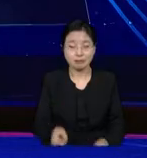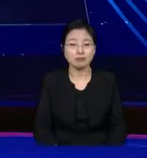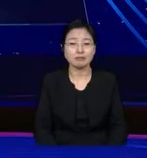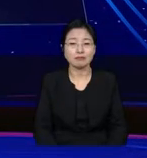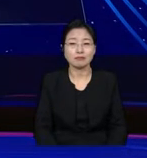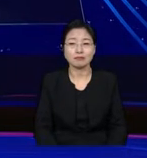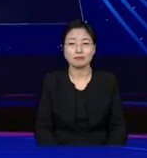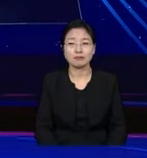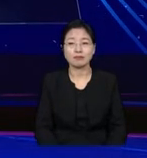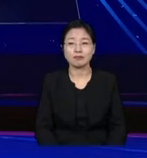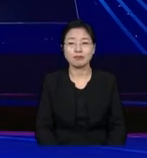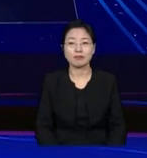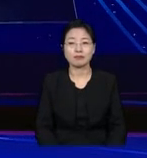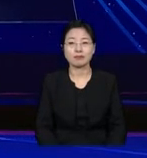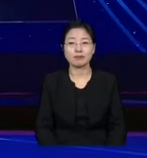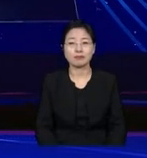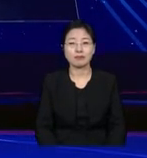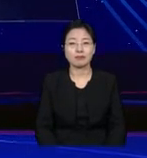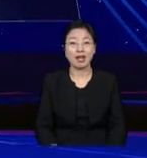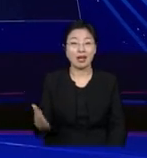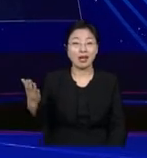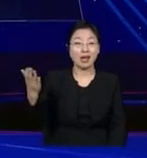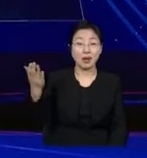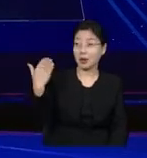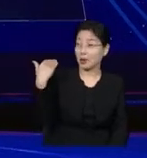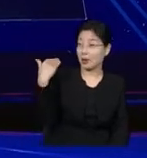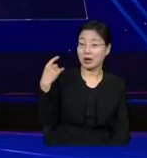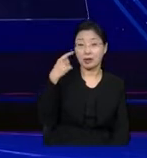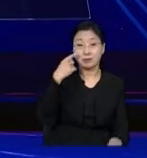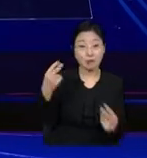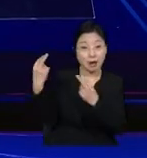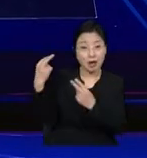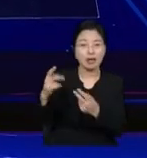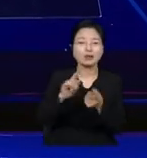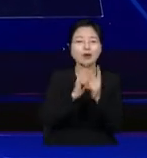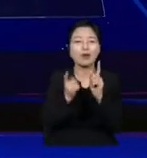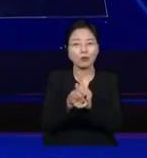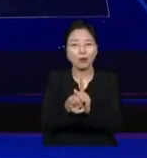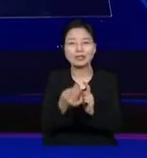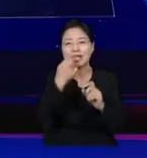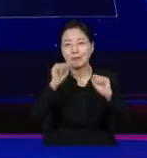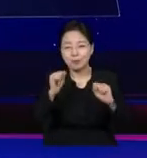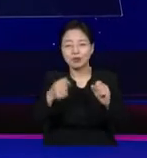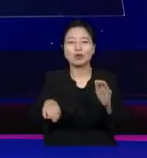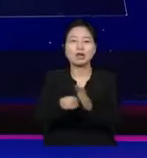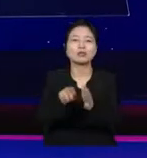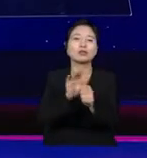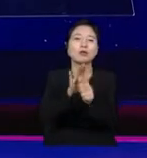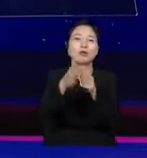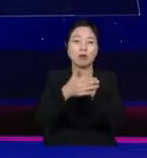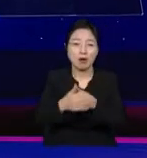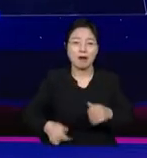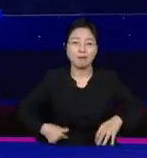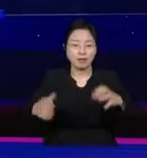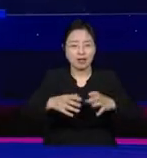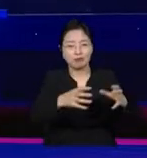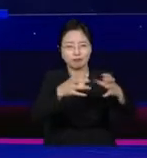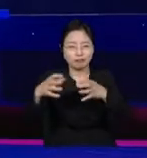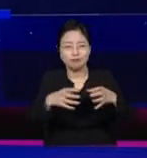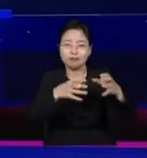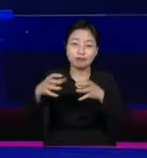We needed the whole village to cope, to evolve, and to build our community. But now, with almost eight billion people,